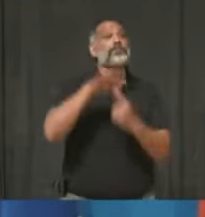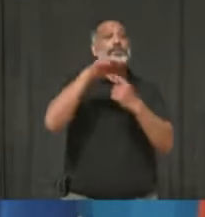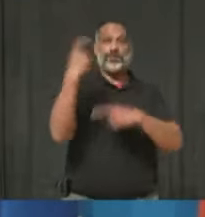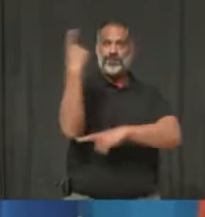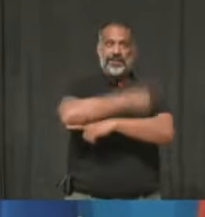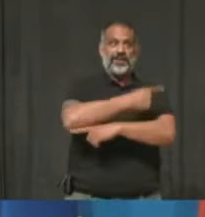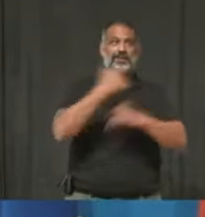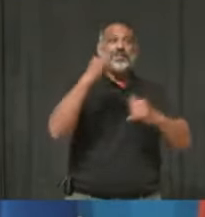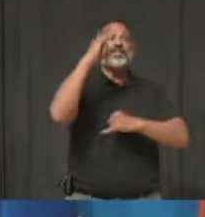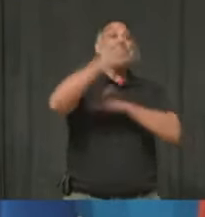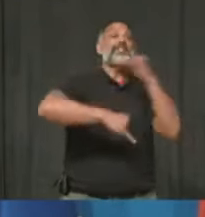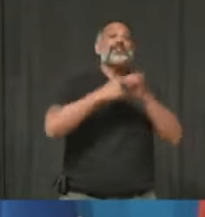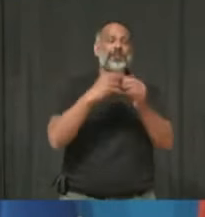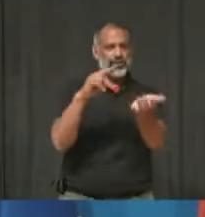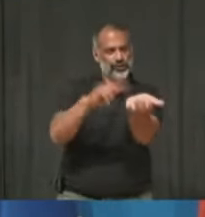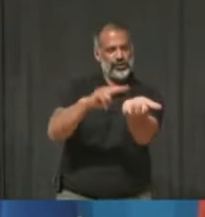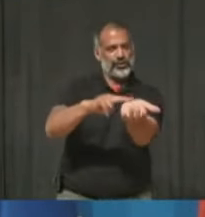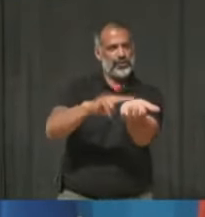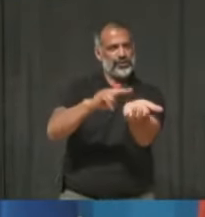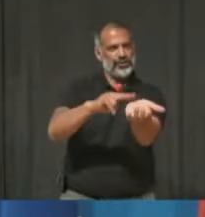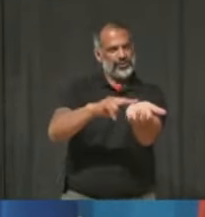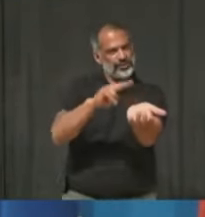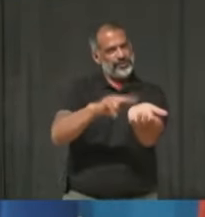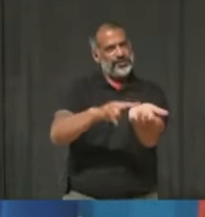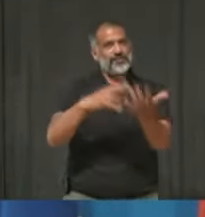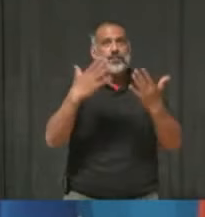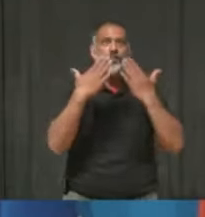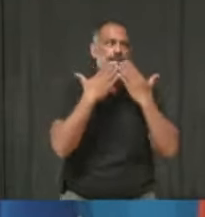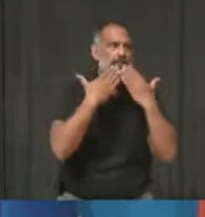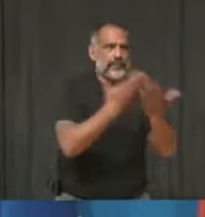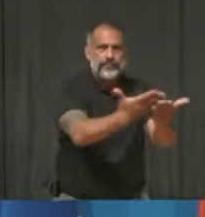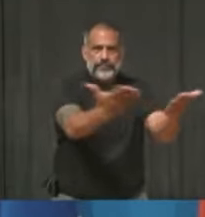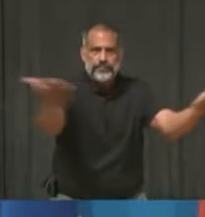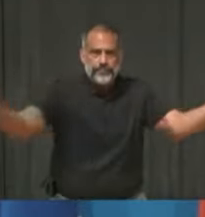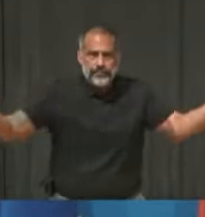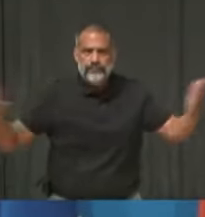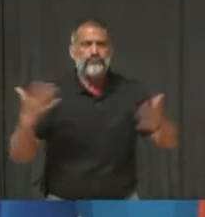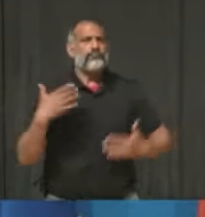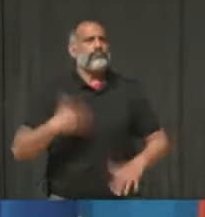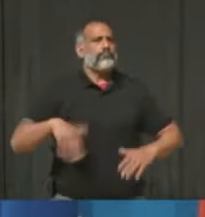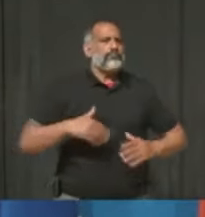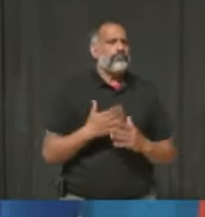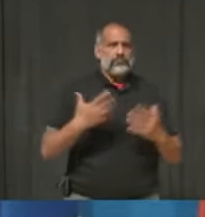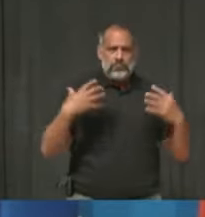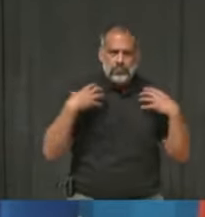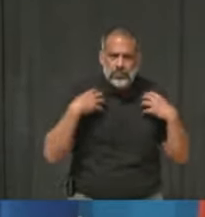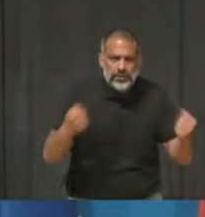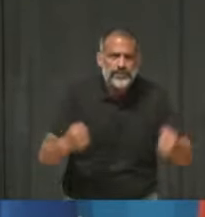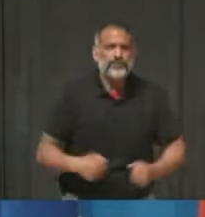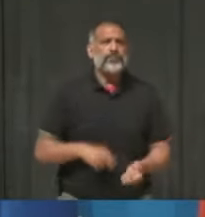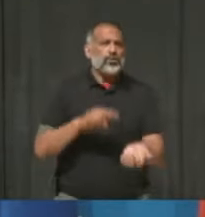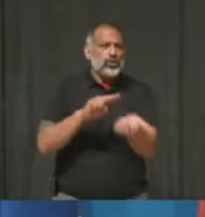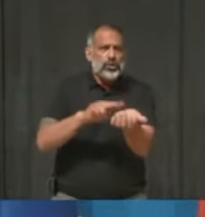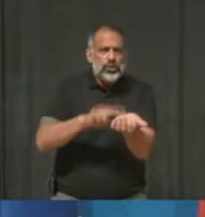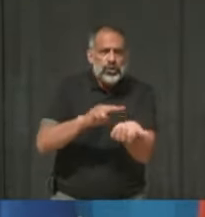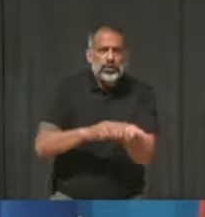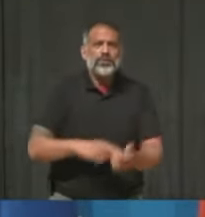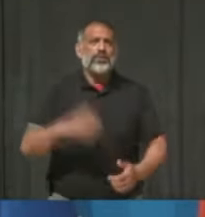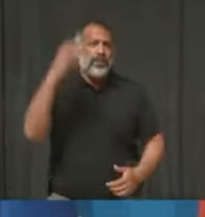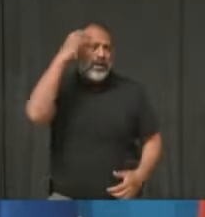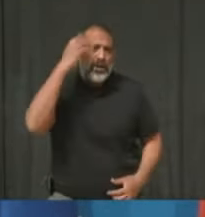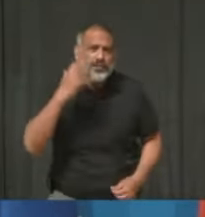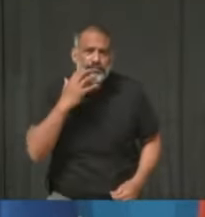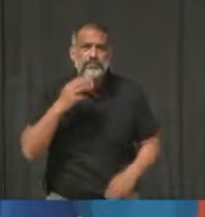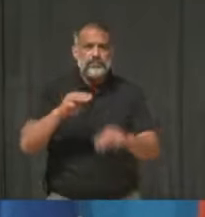Nurses' Day. And I want to thank all the nurses at Public Health, Trillium Health Partners, and